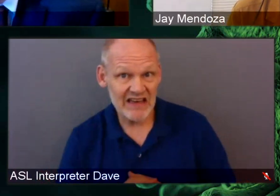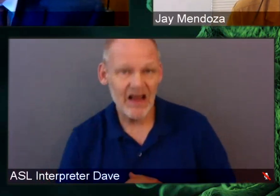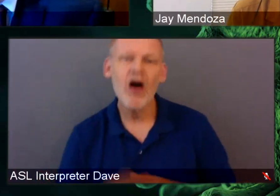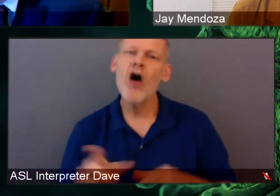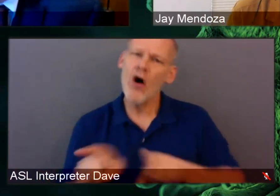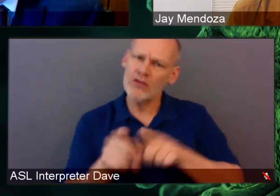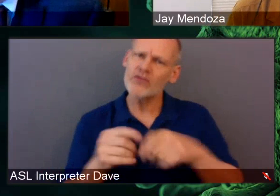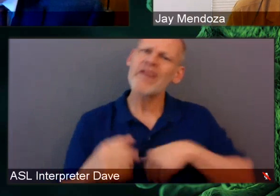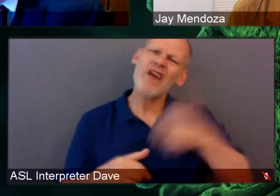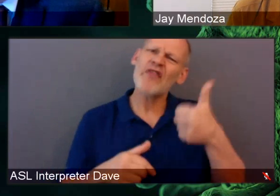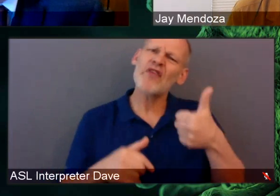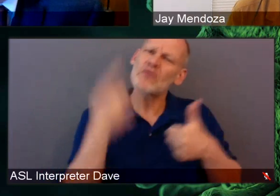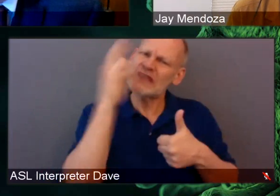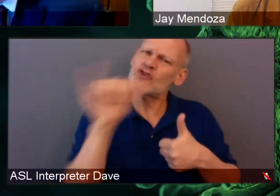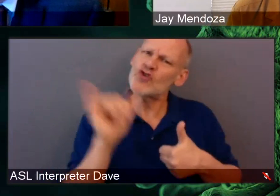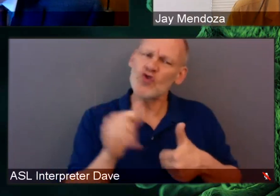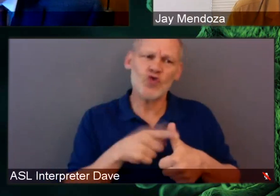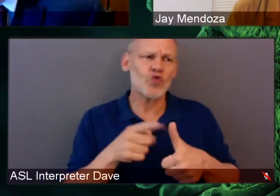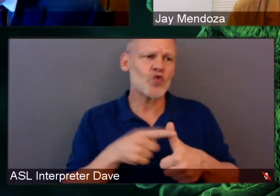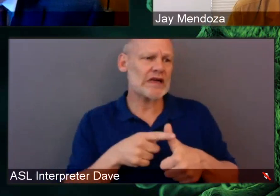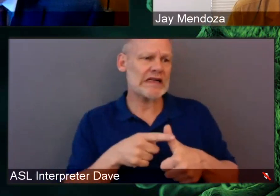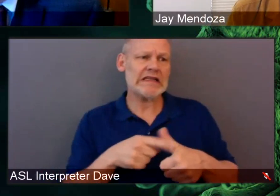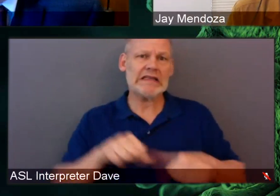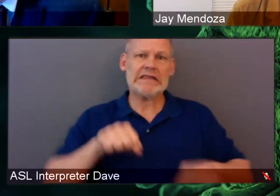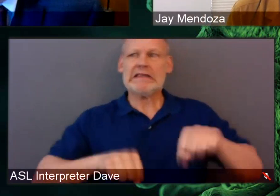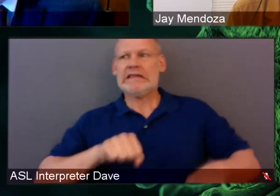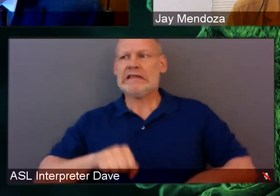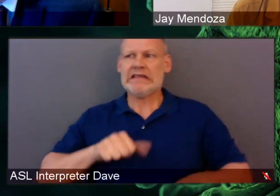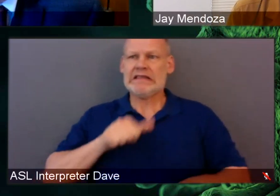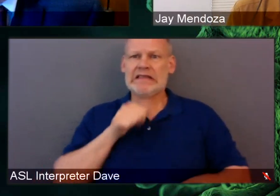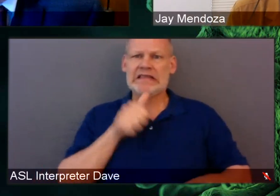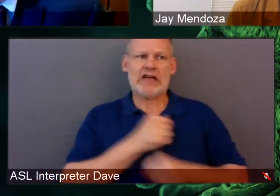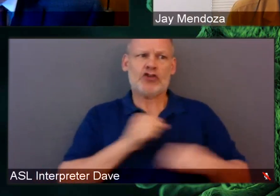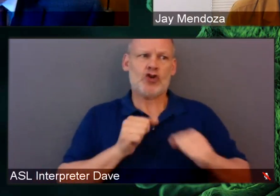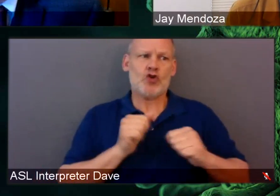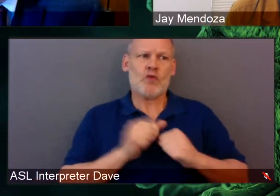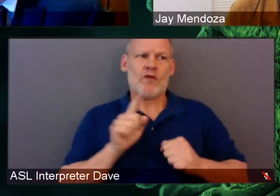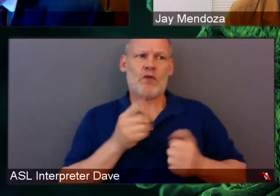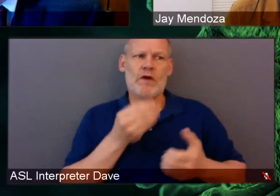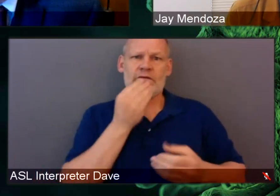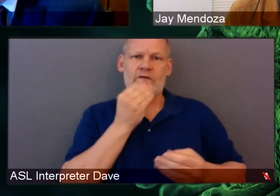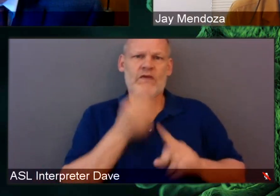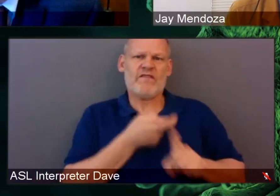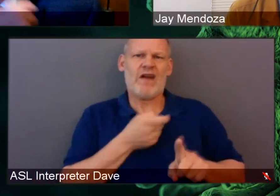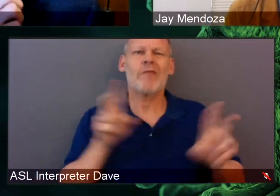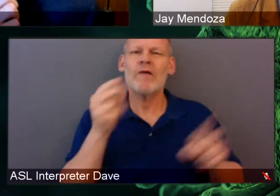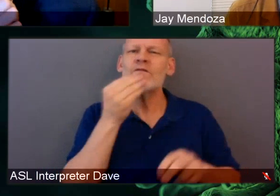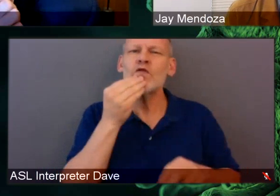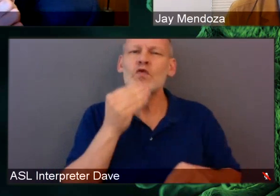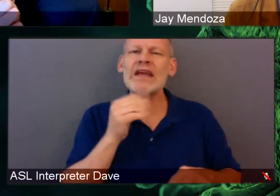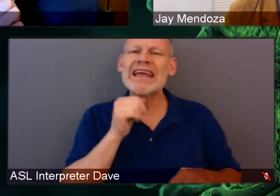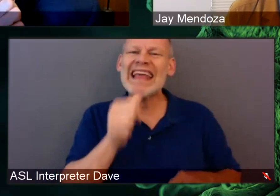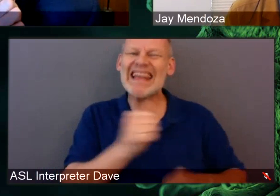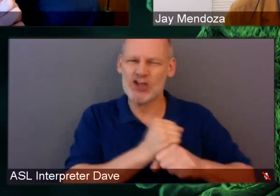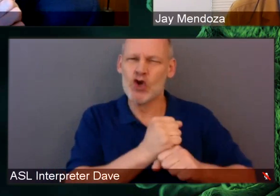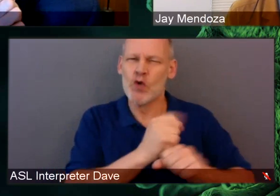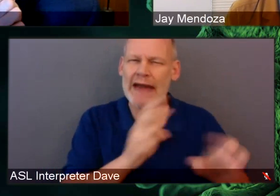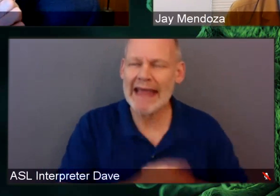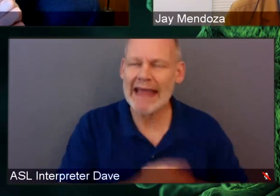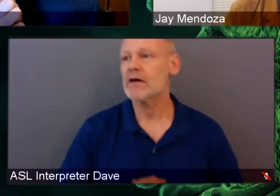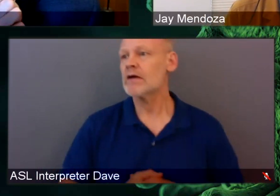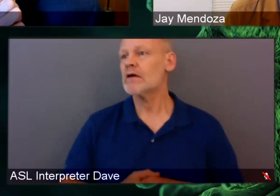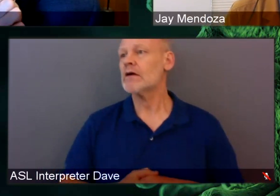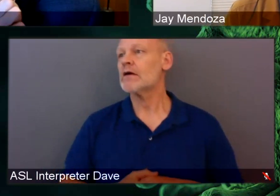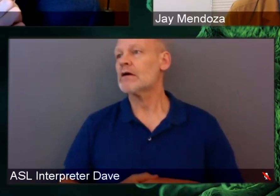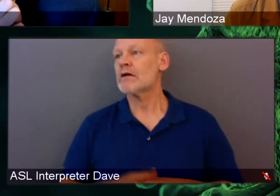housing, and just basic dignity. So those are kind of the basics, right?